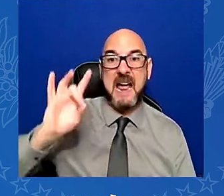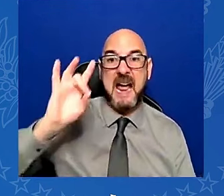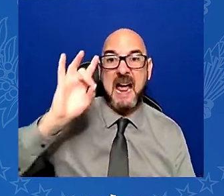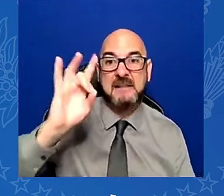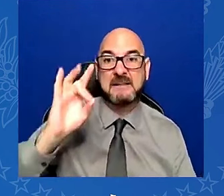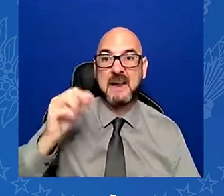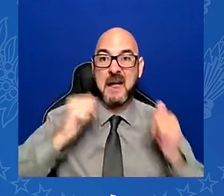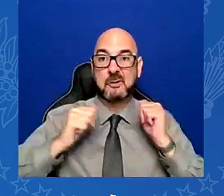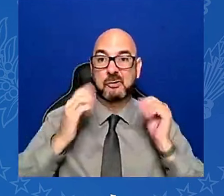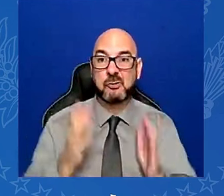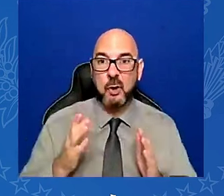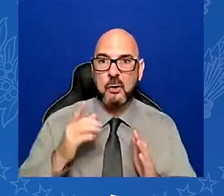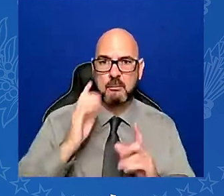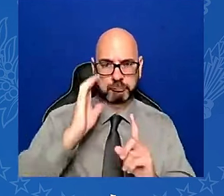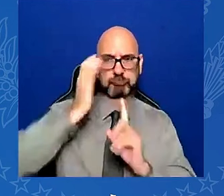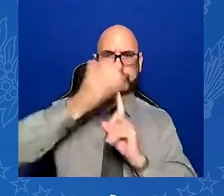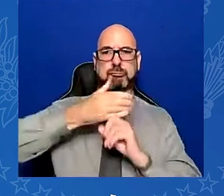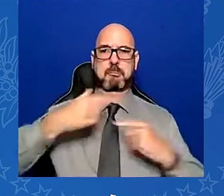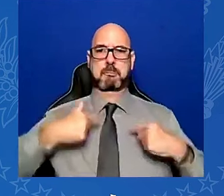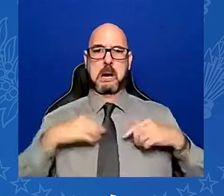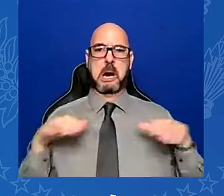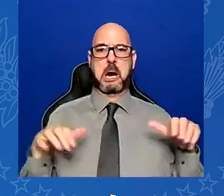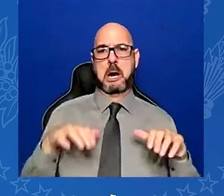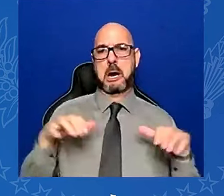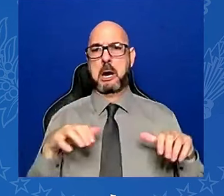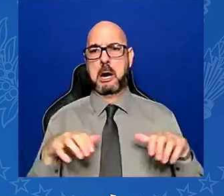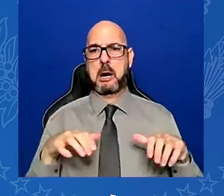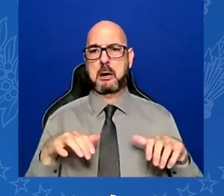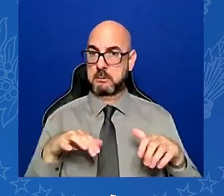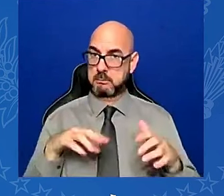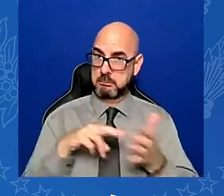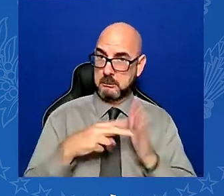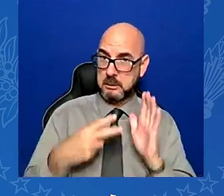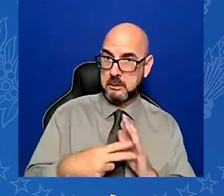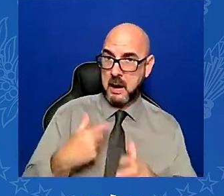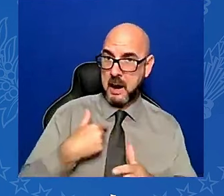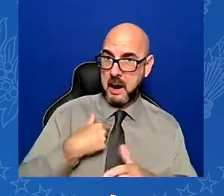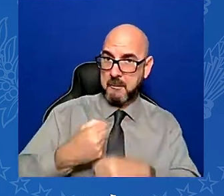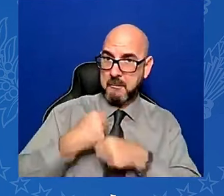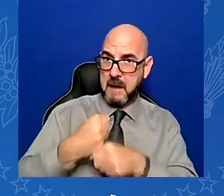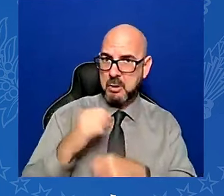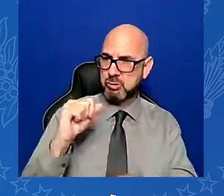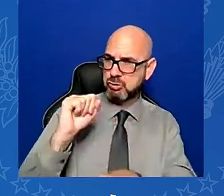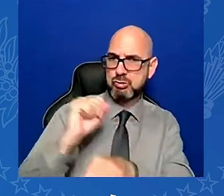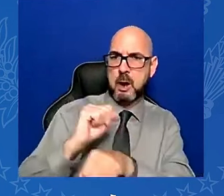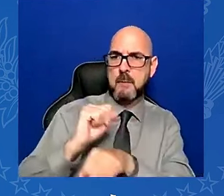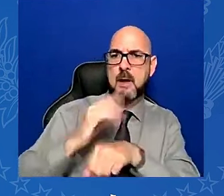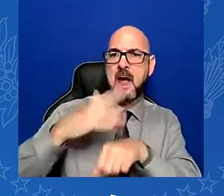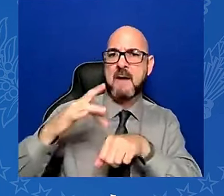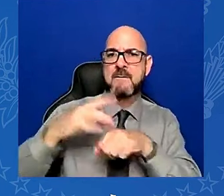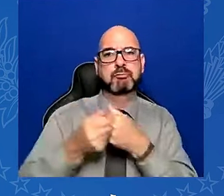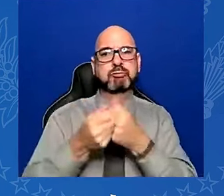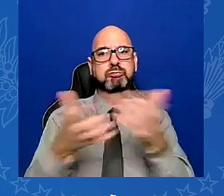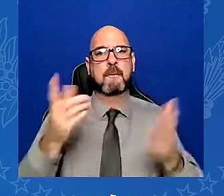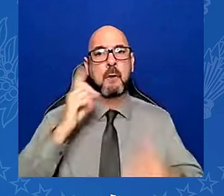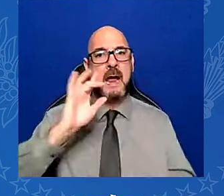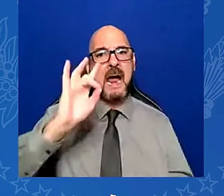Look, Lauren's had even more comedians and actors joke about me. Like the funny guy in Weekend Update,